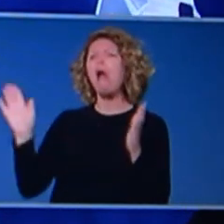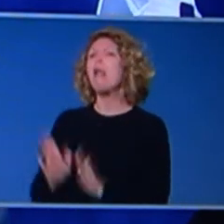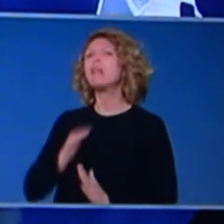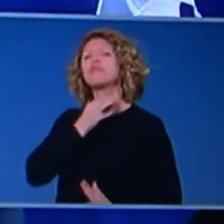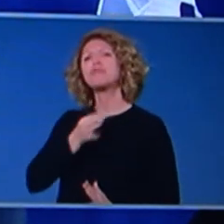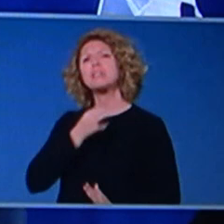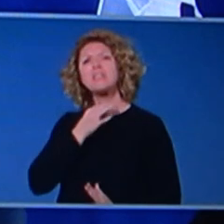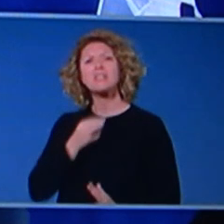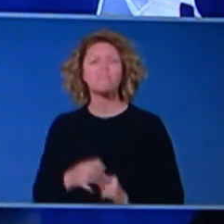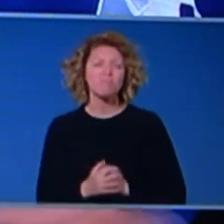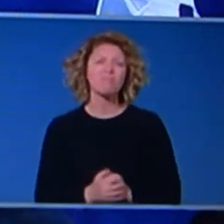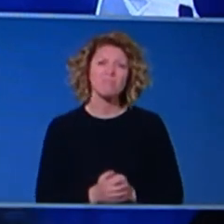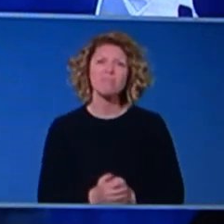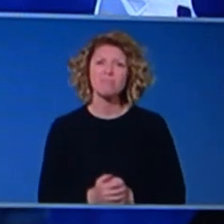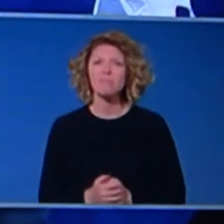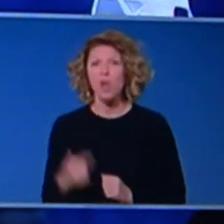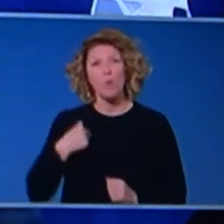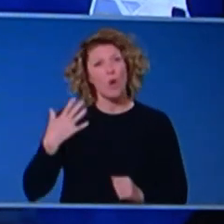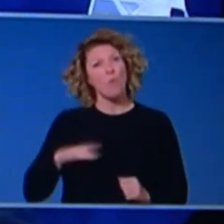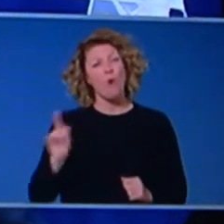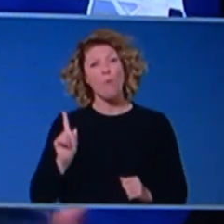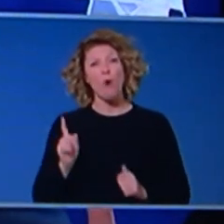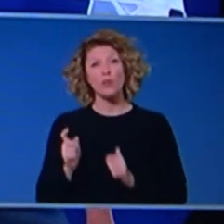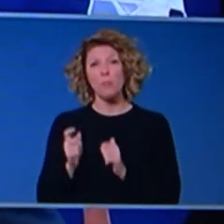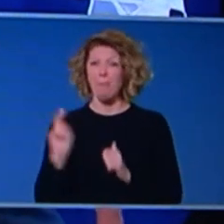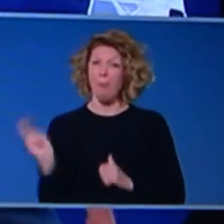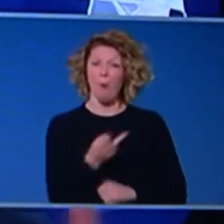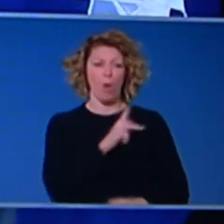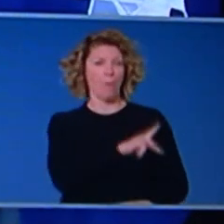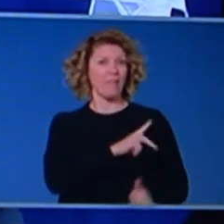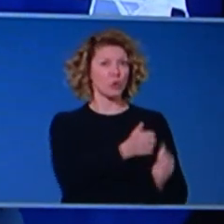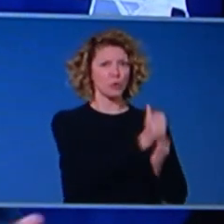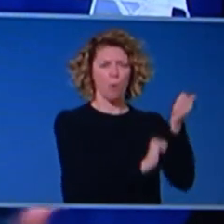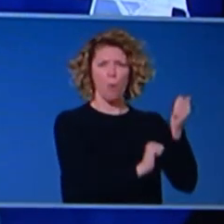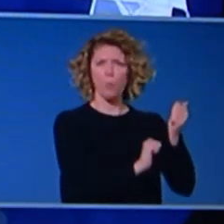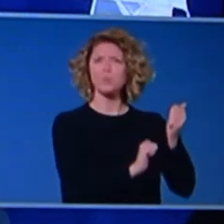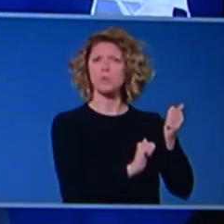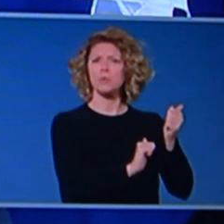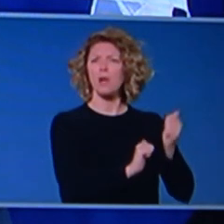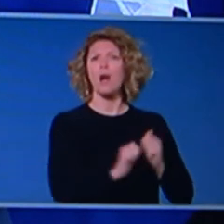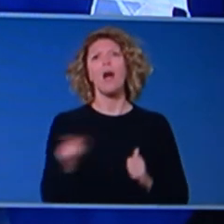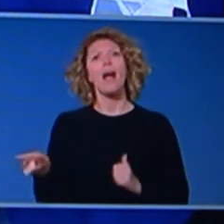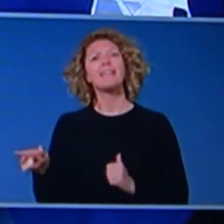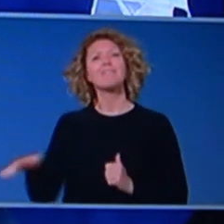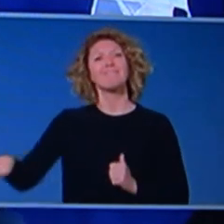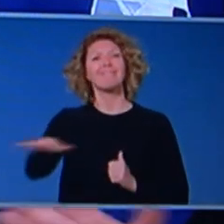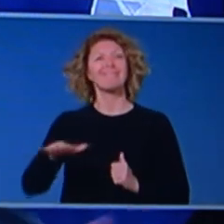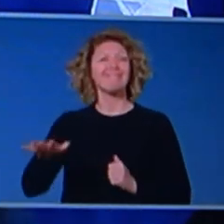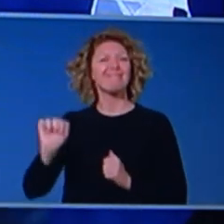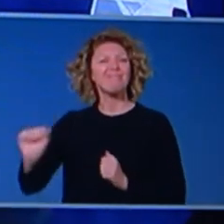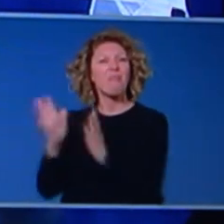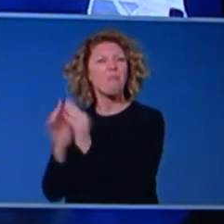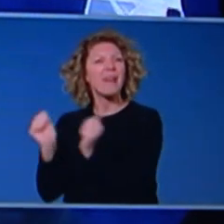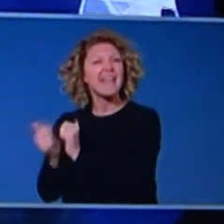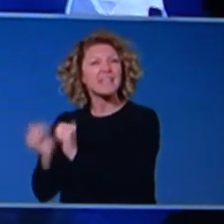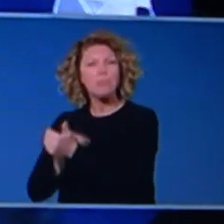community sport to be moving, not just elite sport. And we, now that may not be able to be completely synchronised and you wouldn't have one